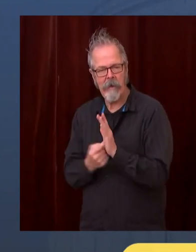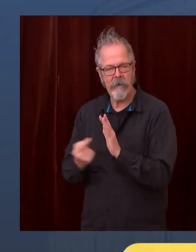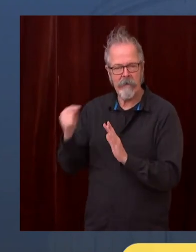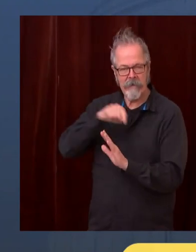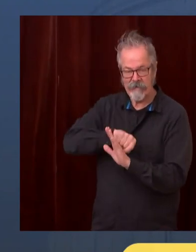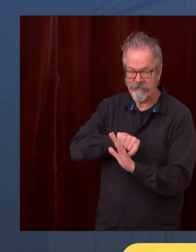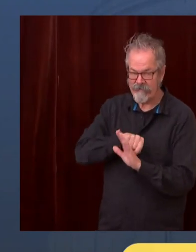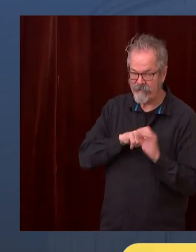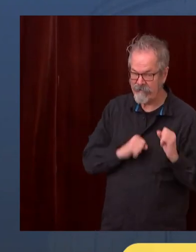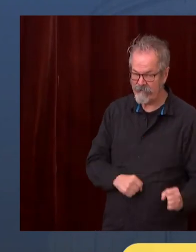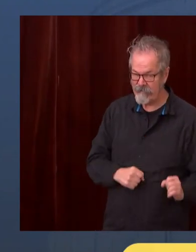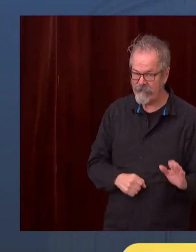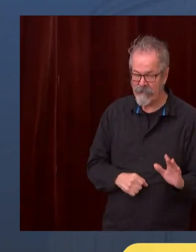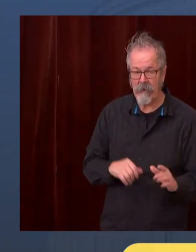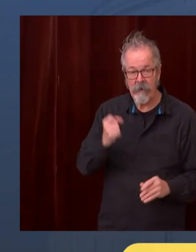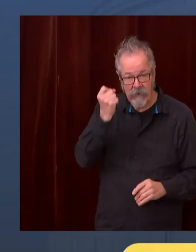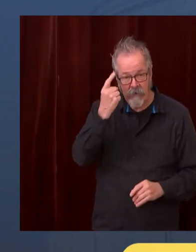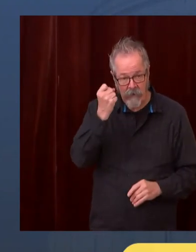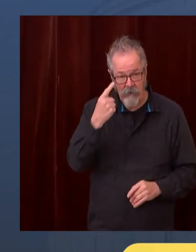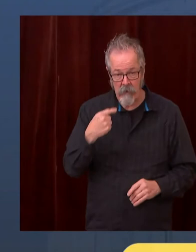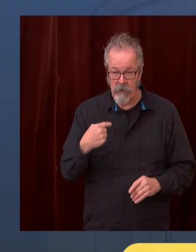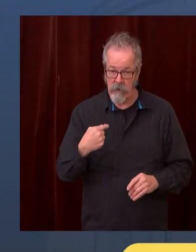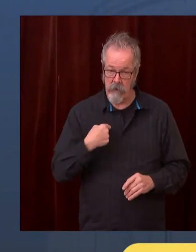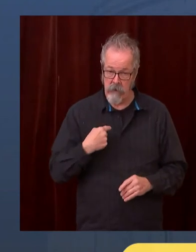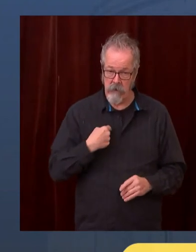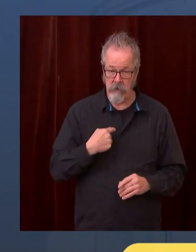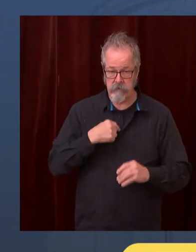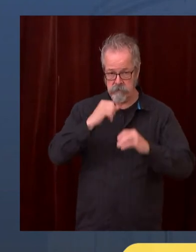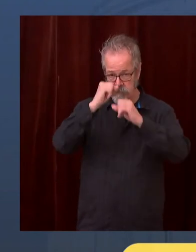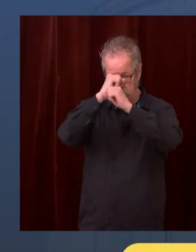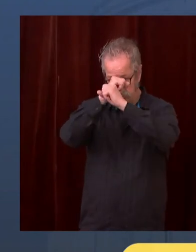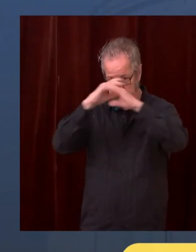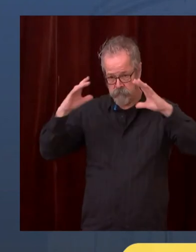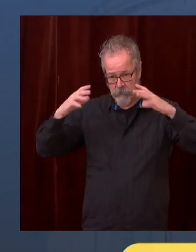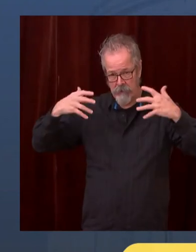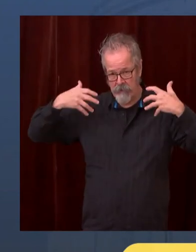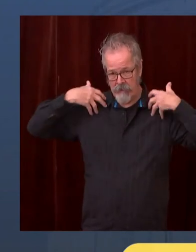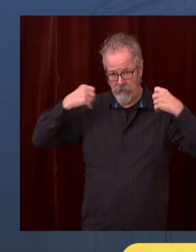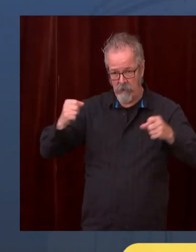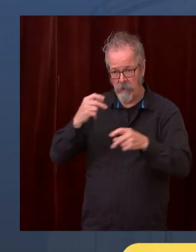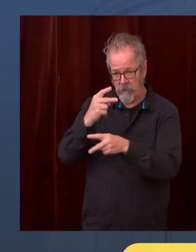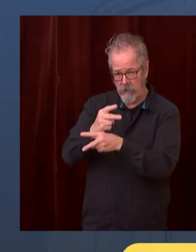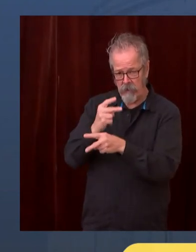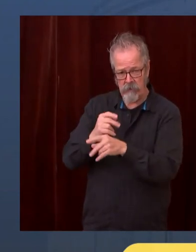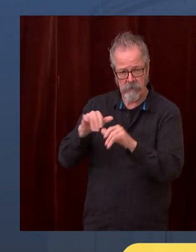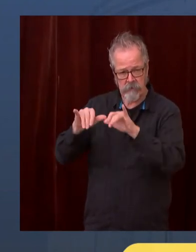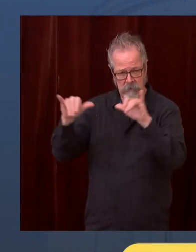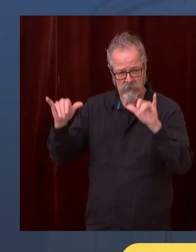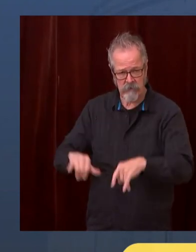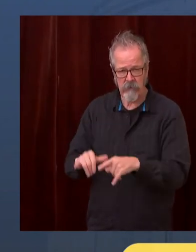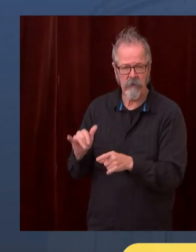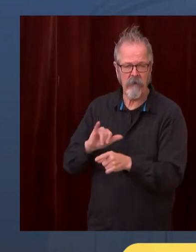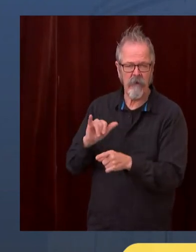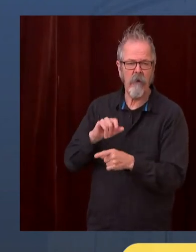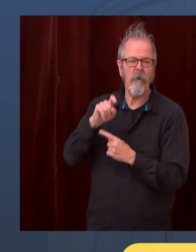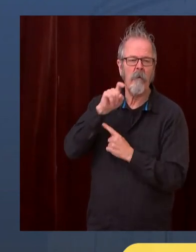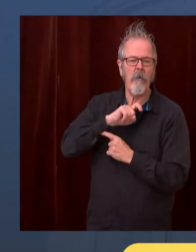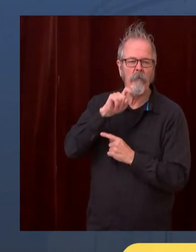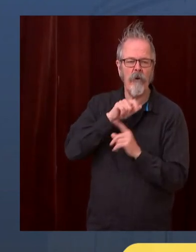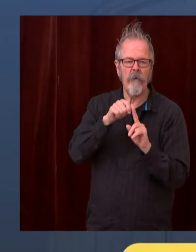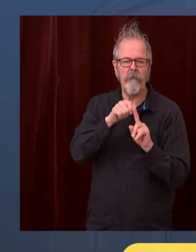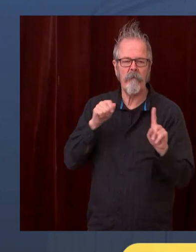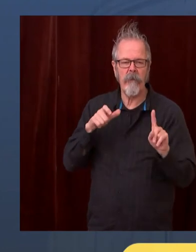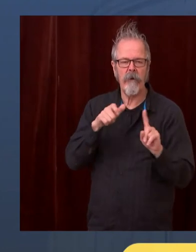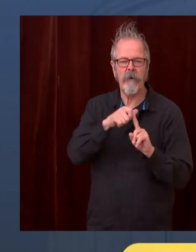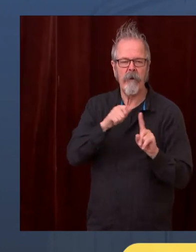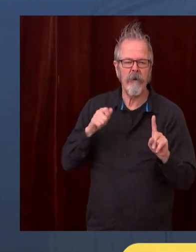eventually it breaks. So we've got to do everything we can not to stretch the system. And in Texas, one of the